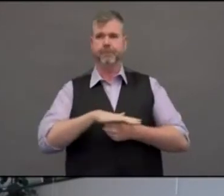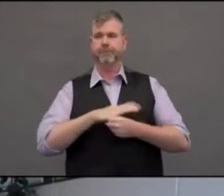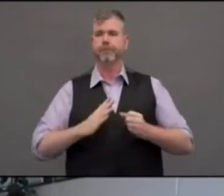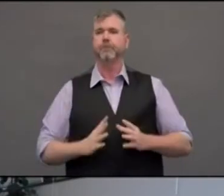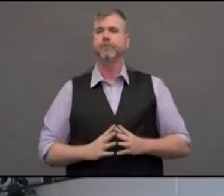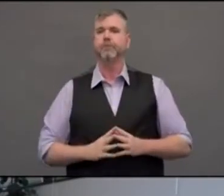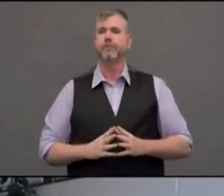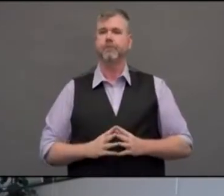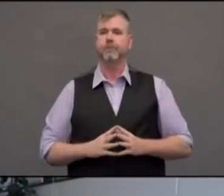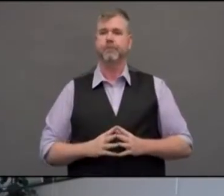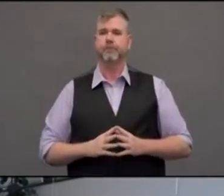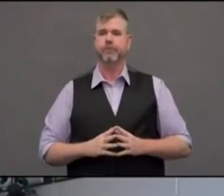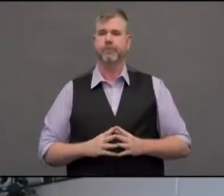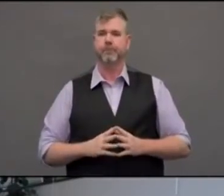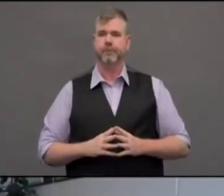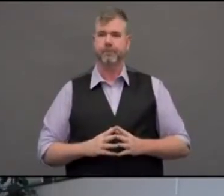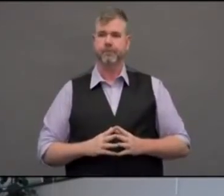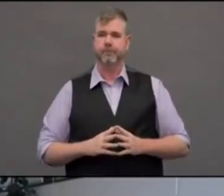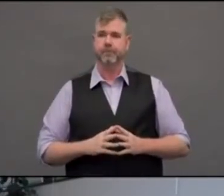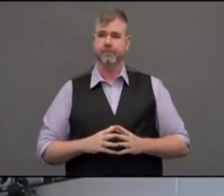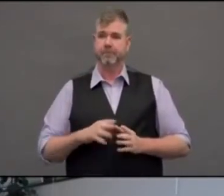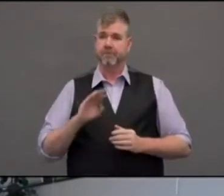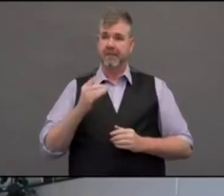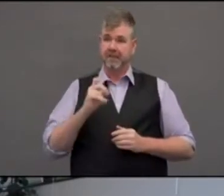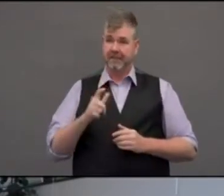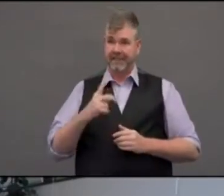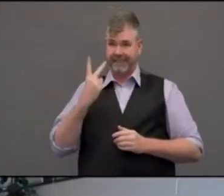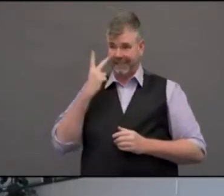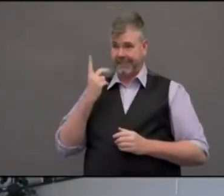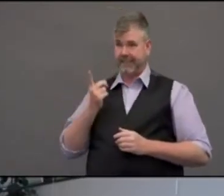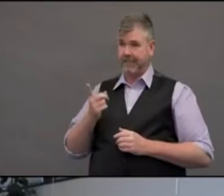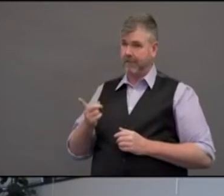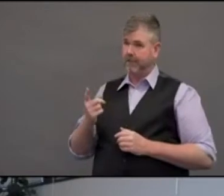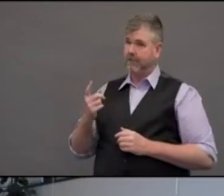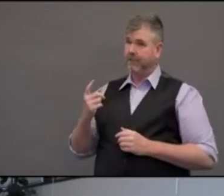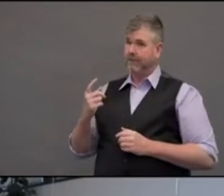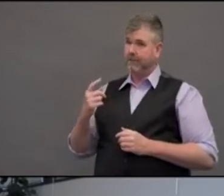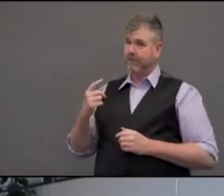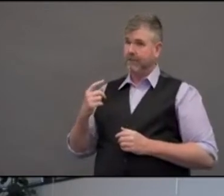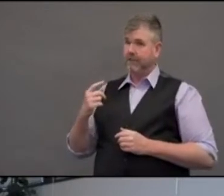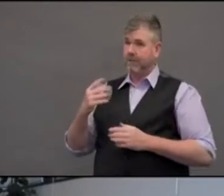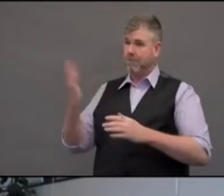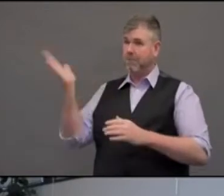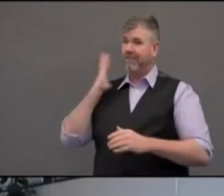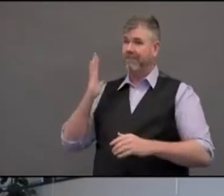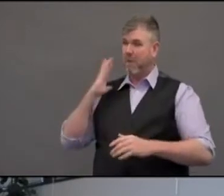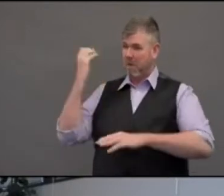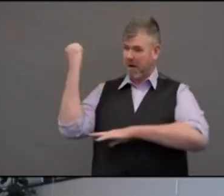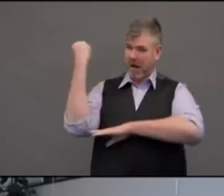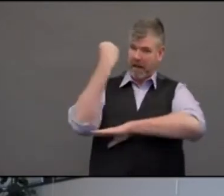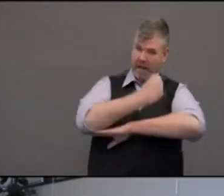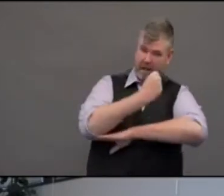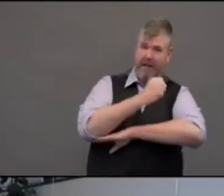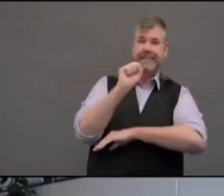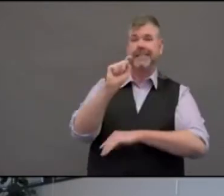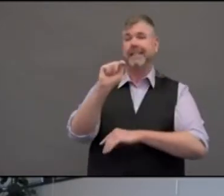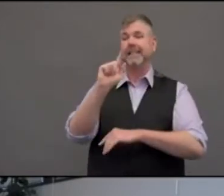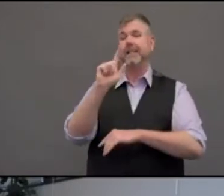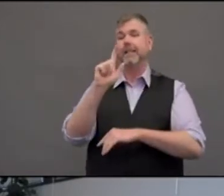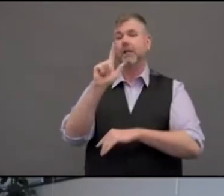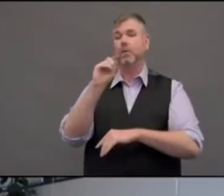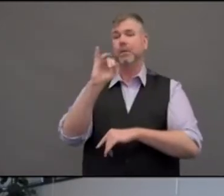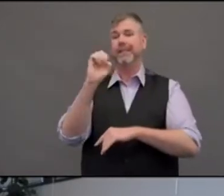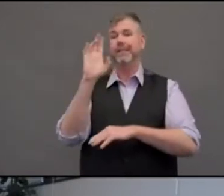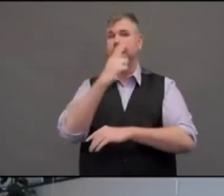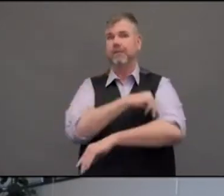at St. Louis from the hospital potentially closing down to now being part of this county network. How has this integration with